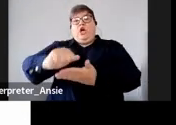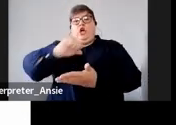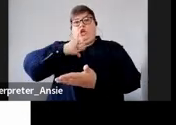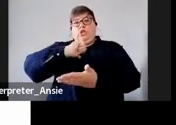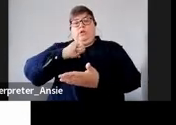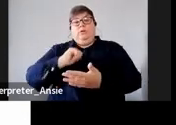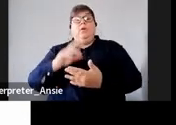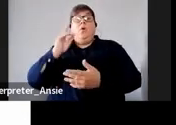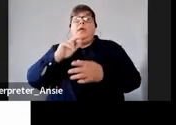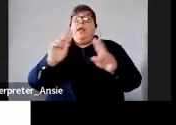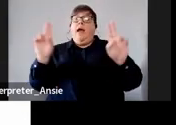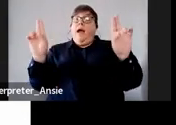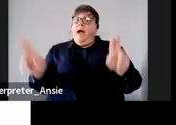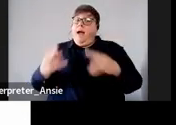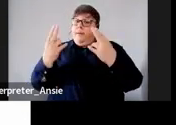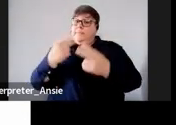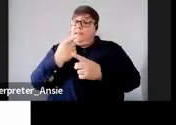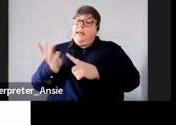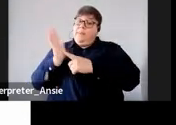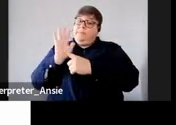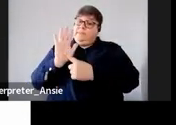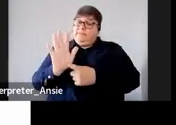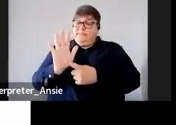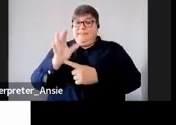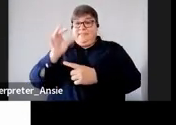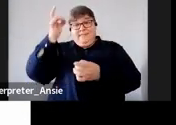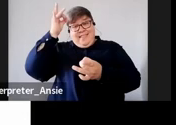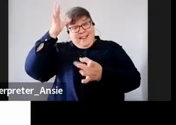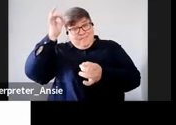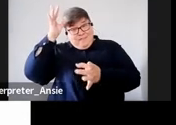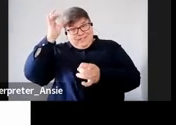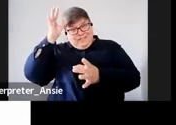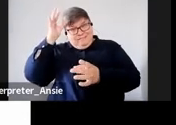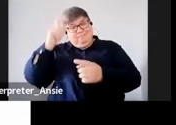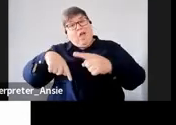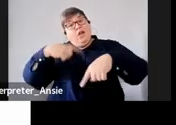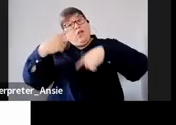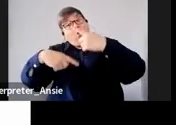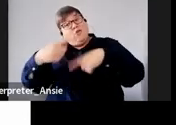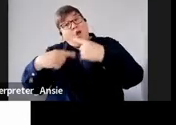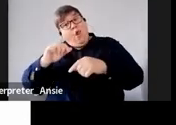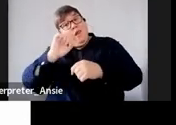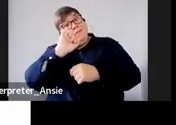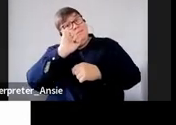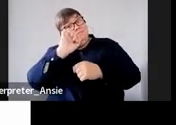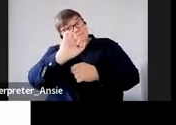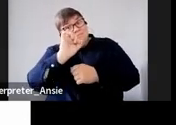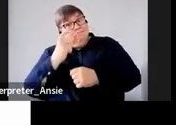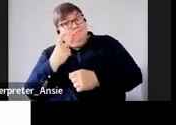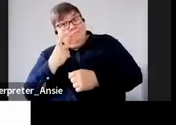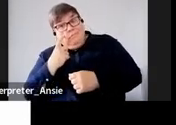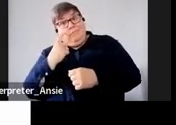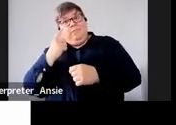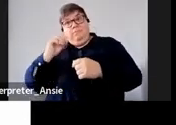the representative details the role of representative details is very important because